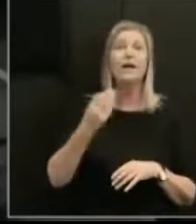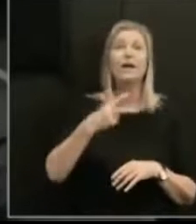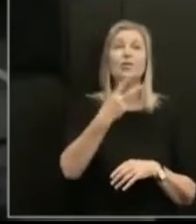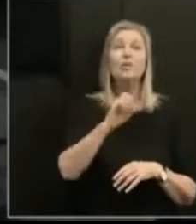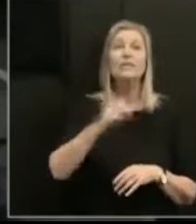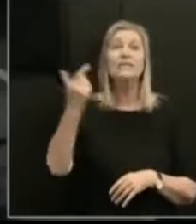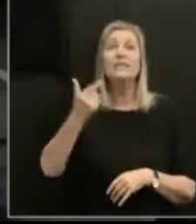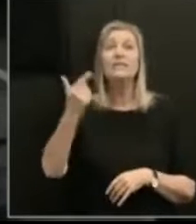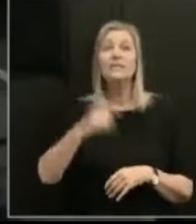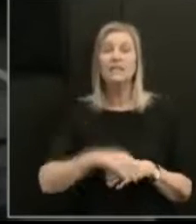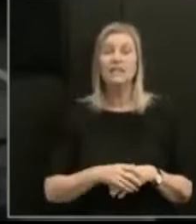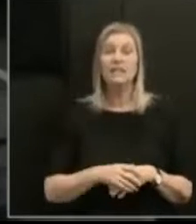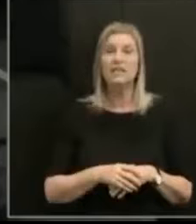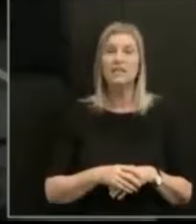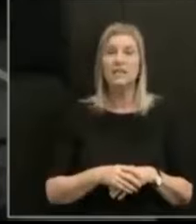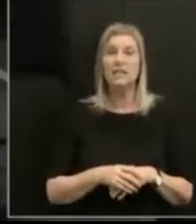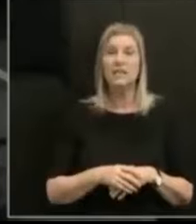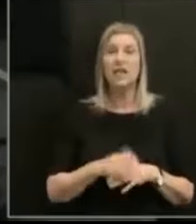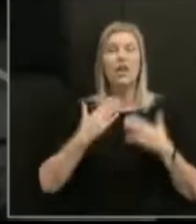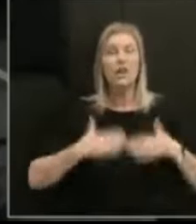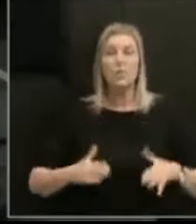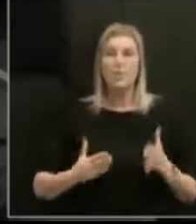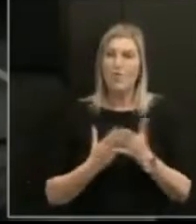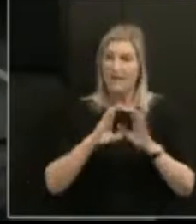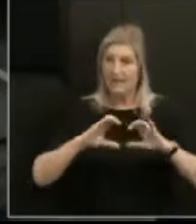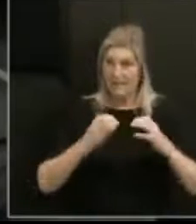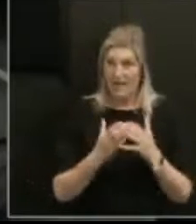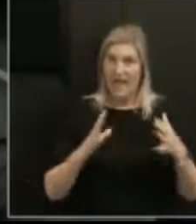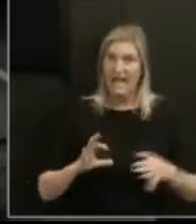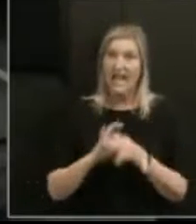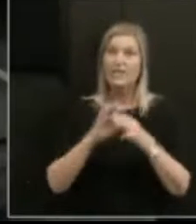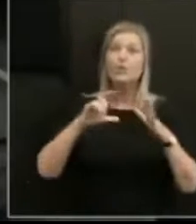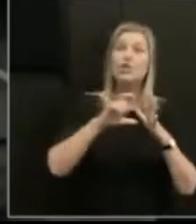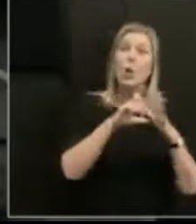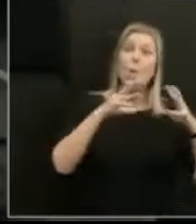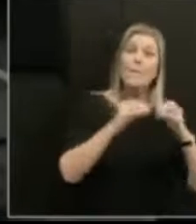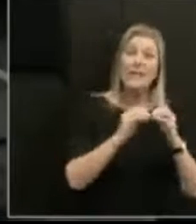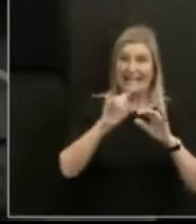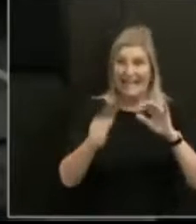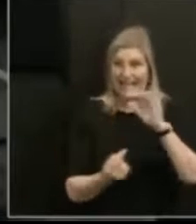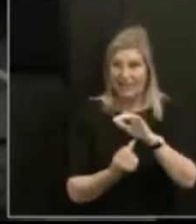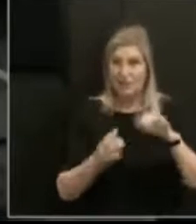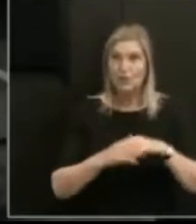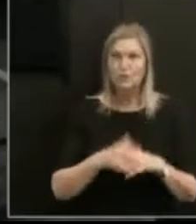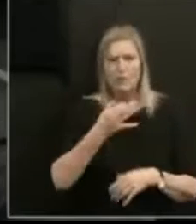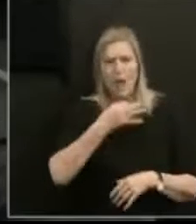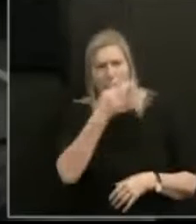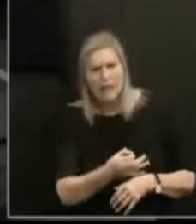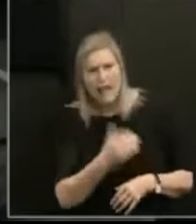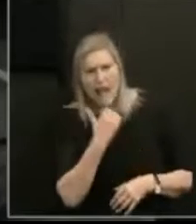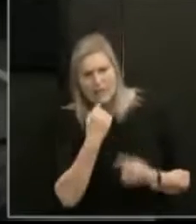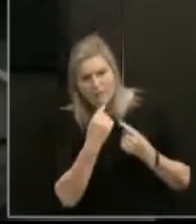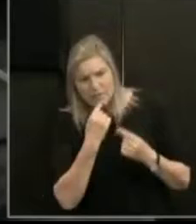Commission engaged the Donald Beasley Institute to undertake some research to find out what was known about the abuse of people with learning disabilities